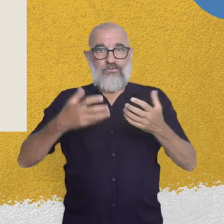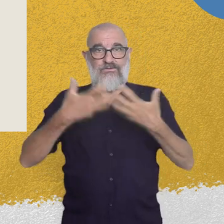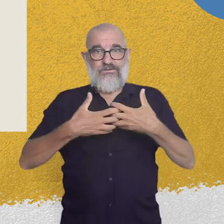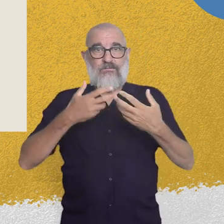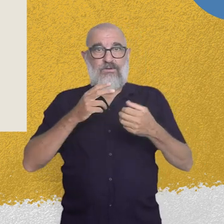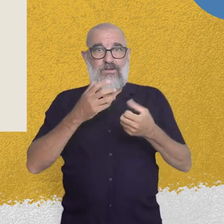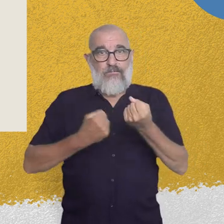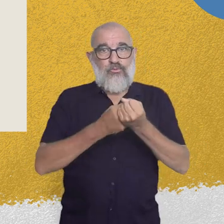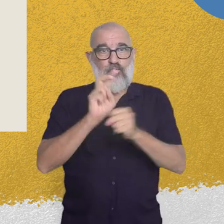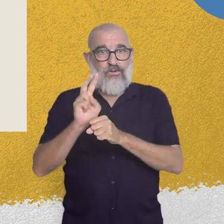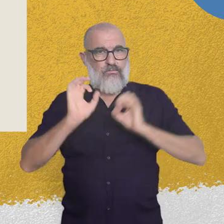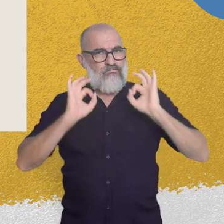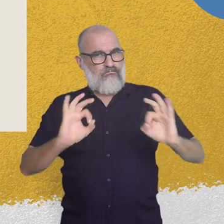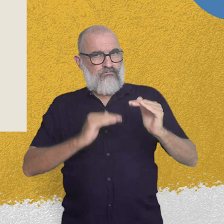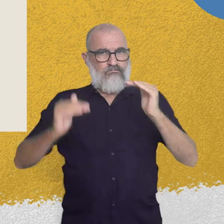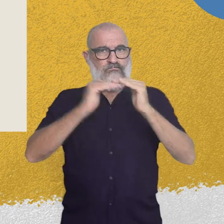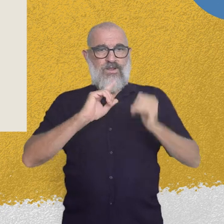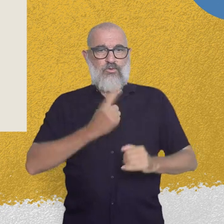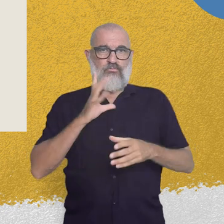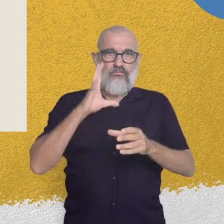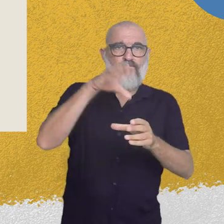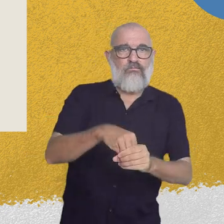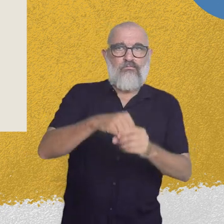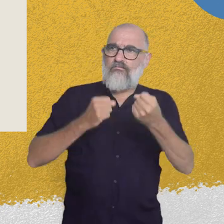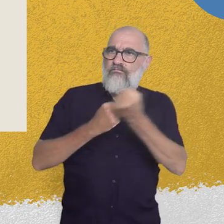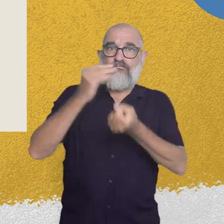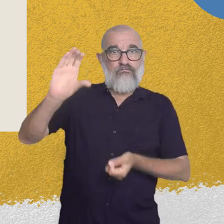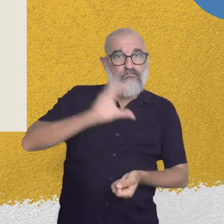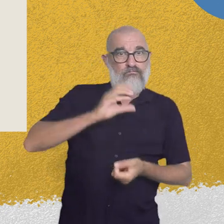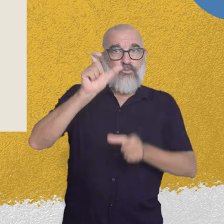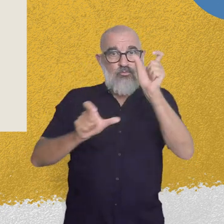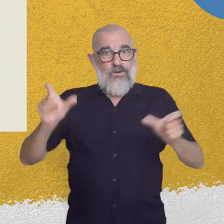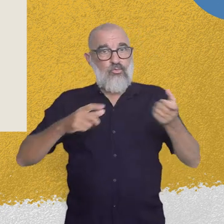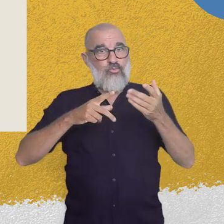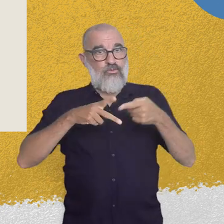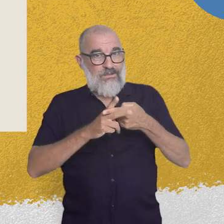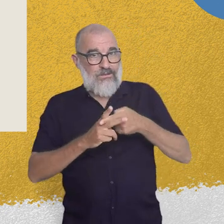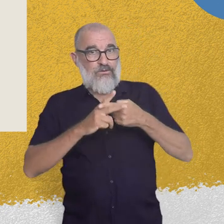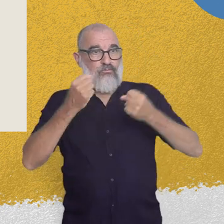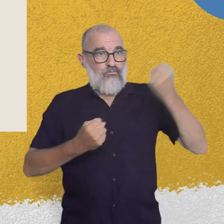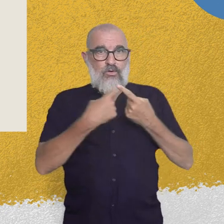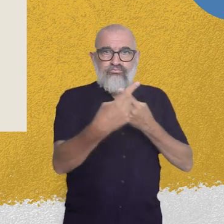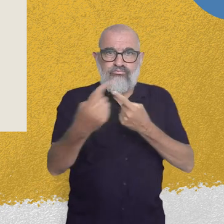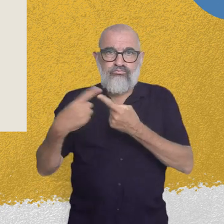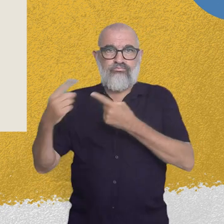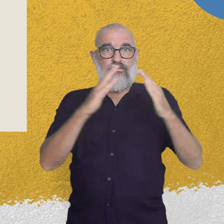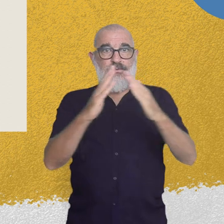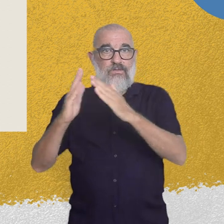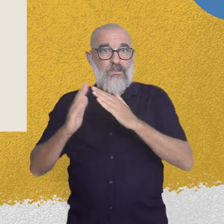efficient support and care systems must guarantee autonomy and include financial, human, technical support,